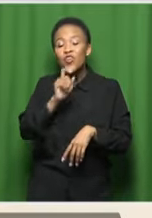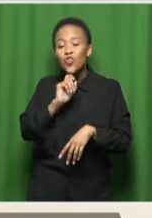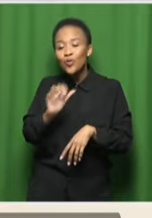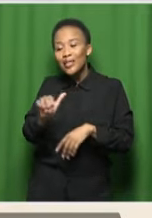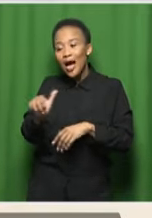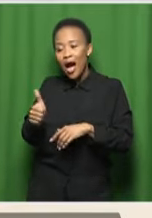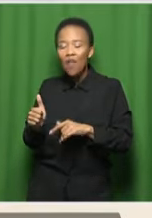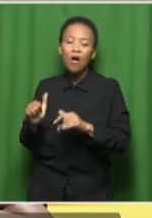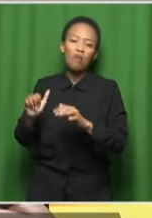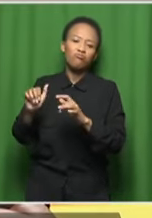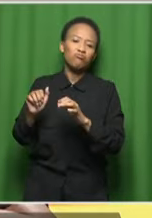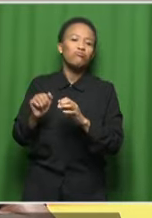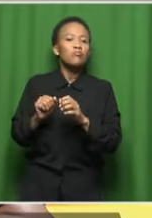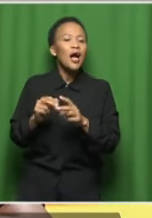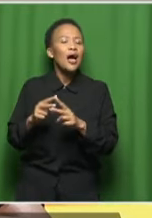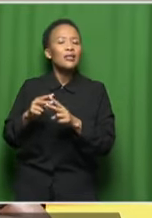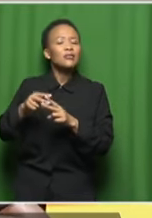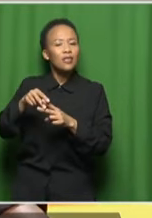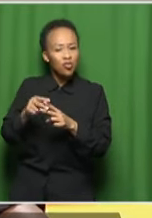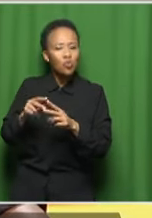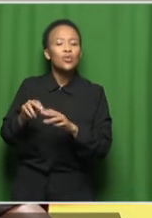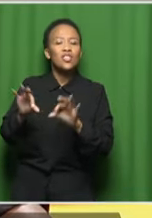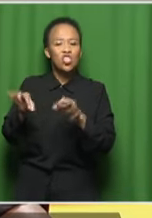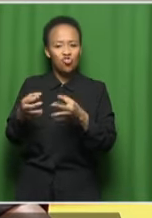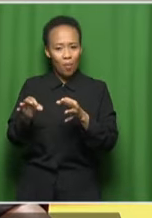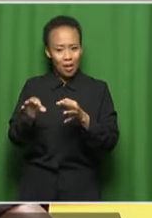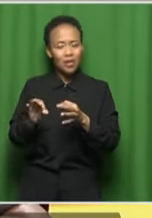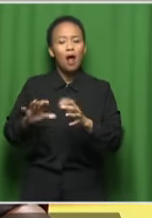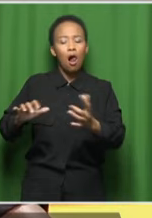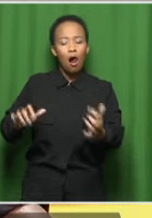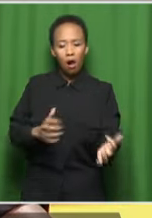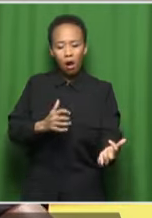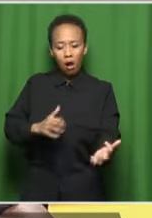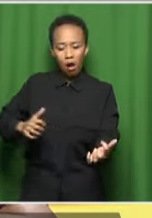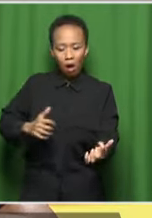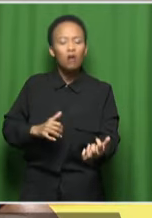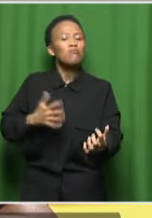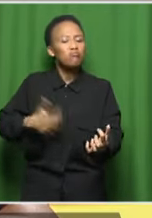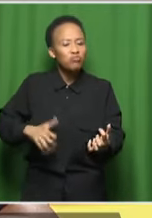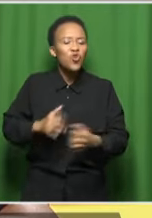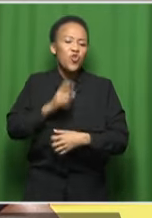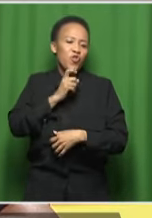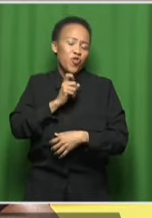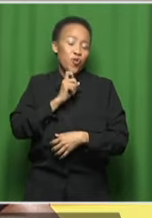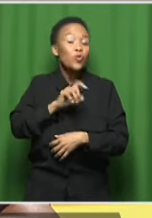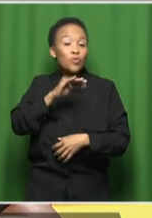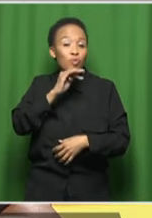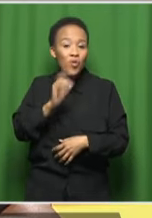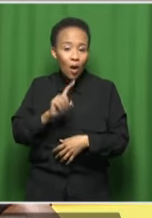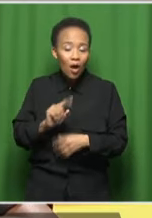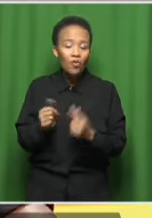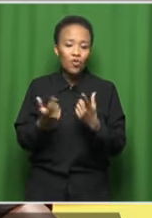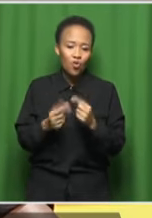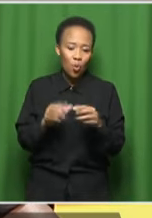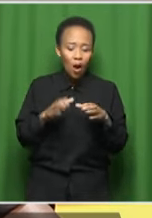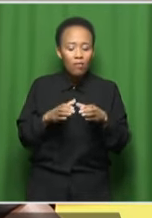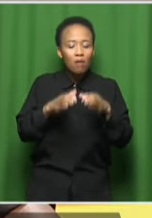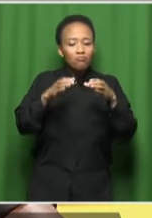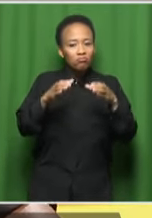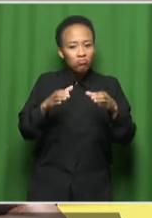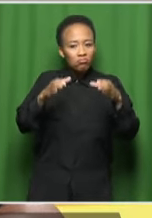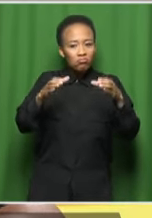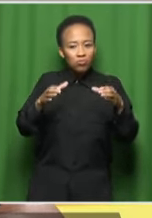voices as well to kind of expand on ideas and expand on storytelling